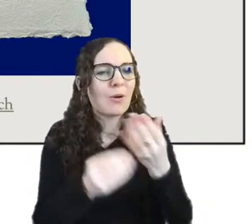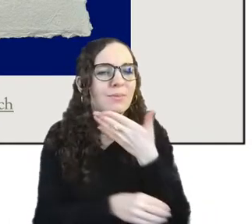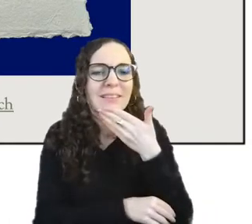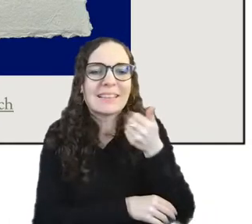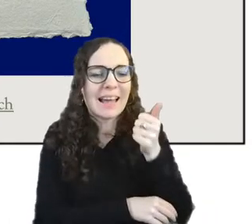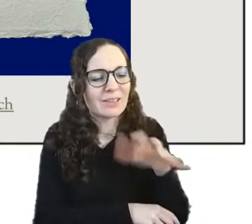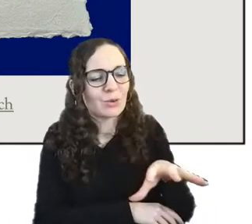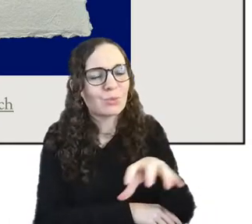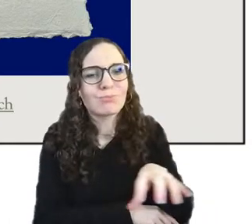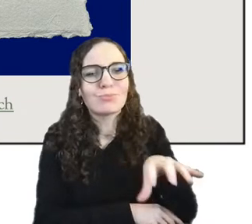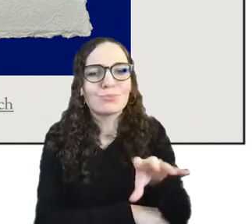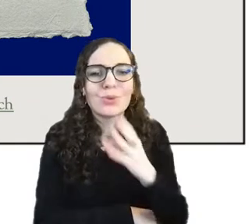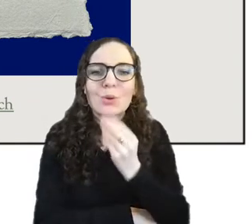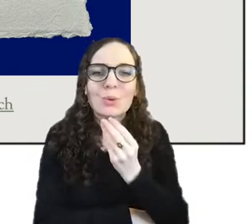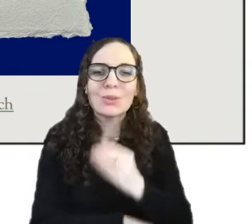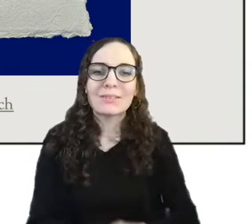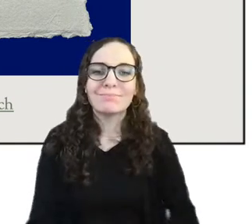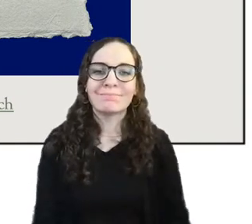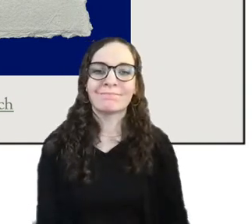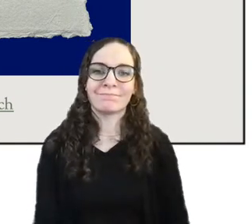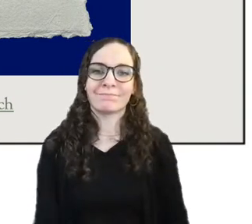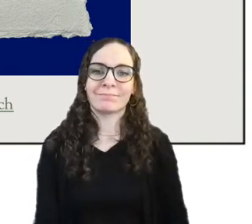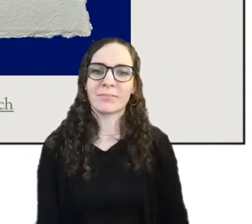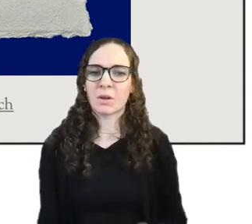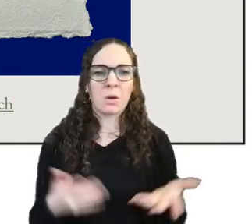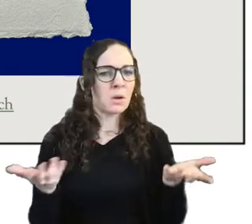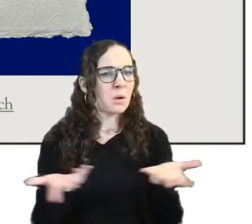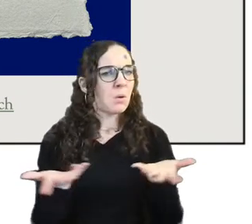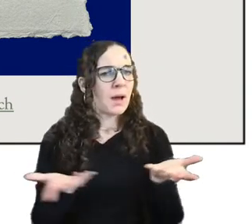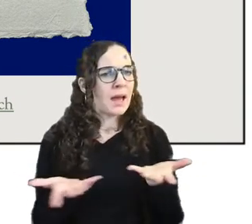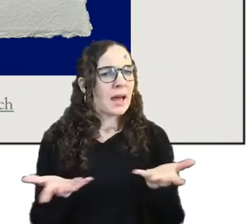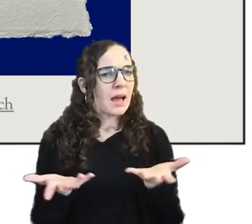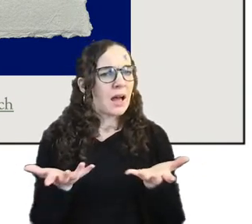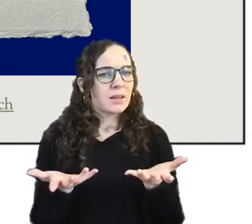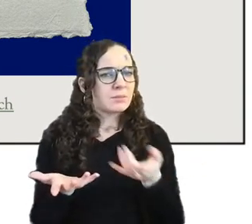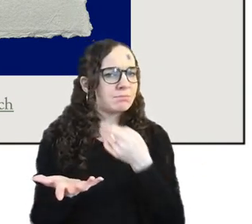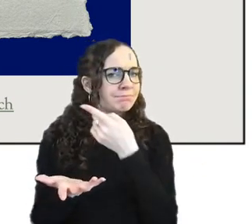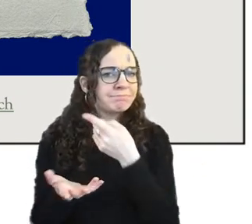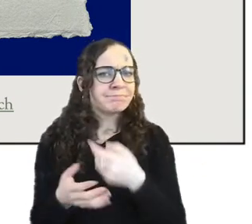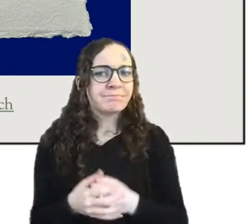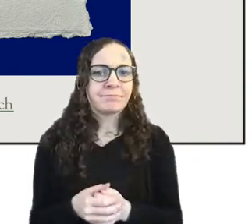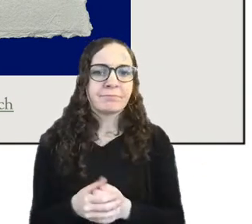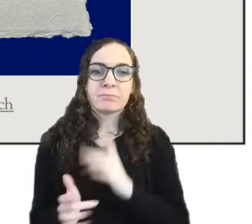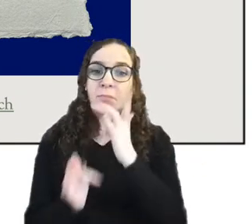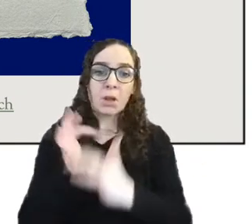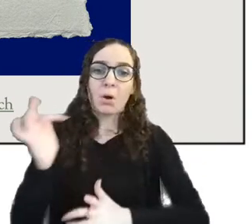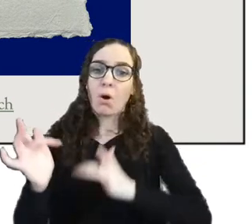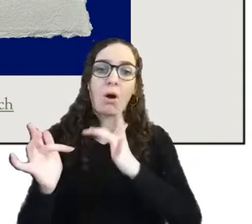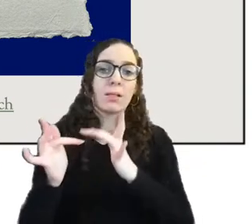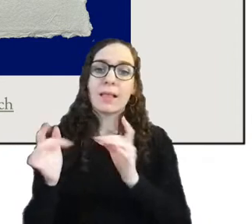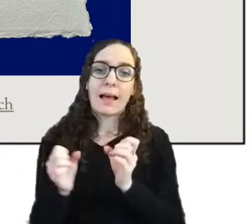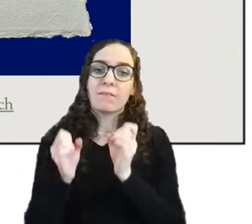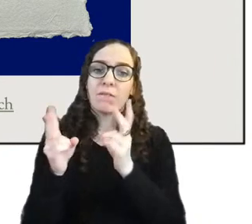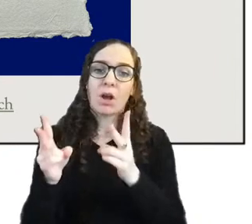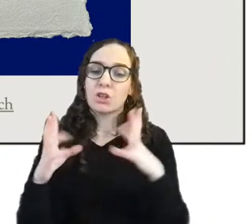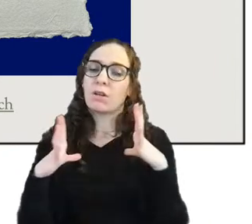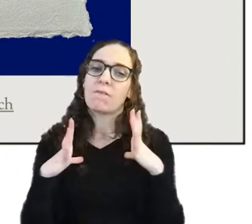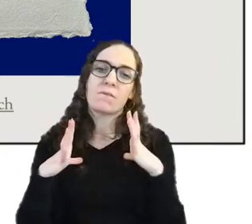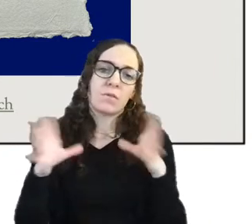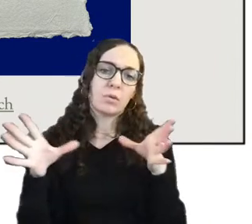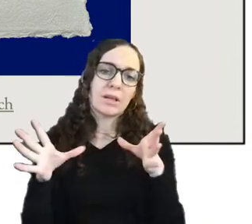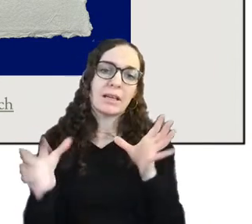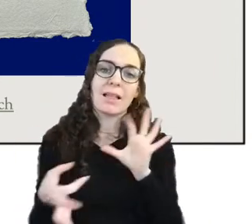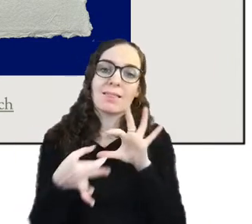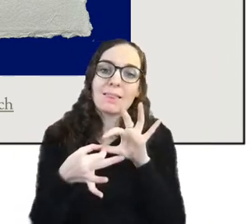yeah so where can you play it um so the online version is freely available at the link on the slide